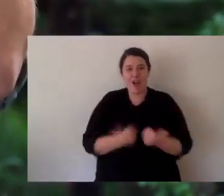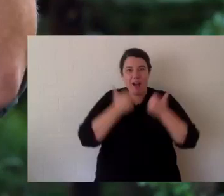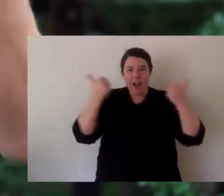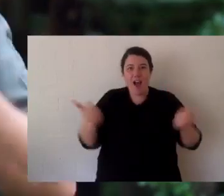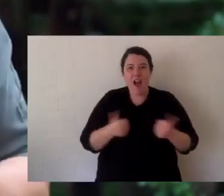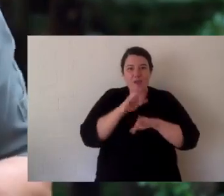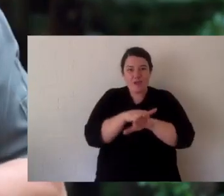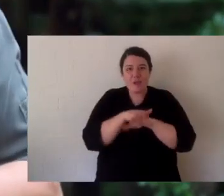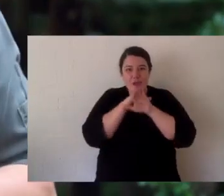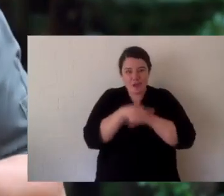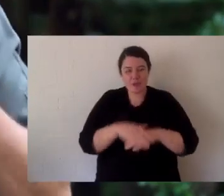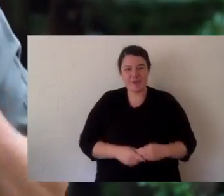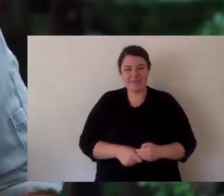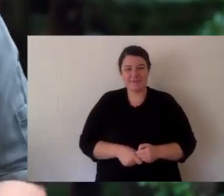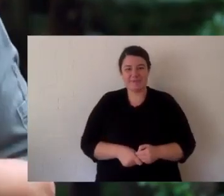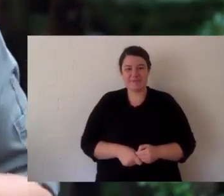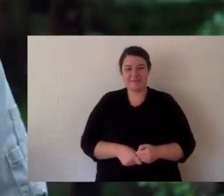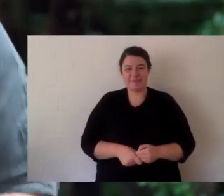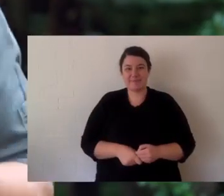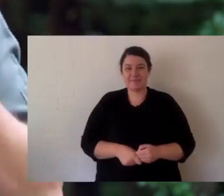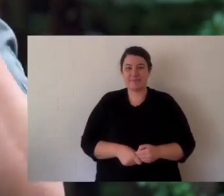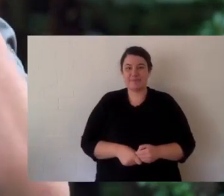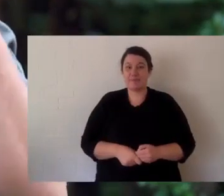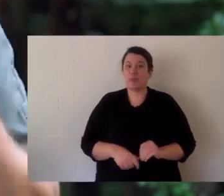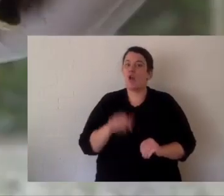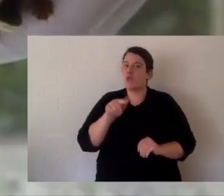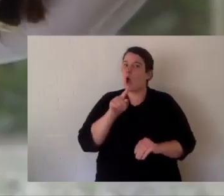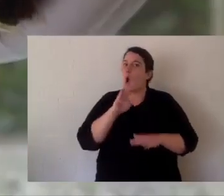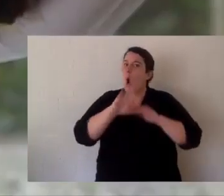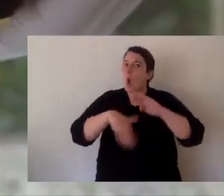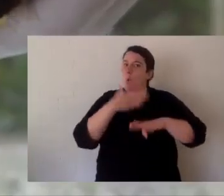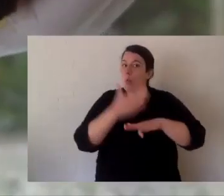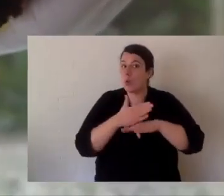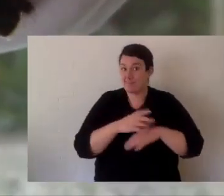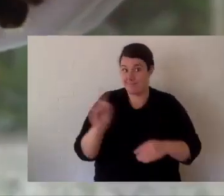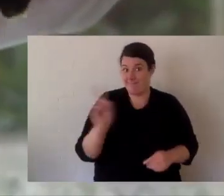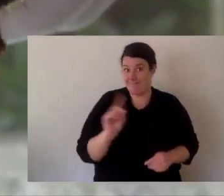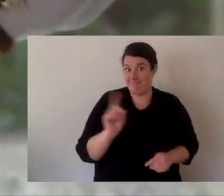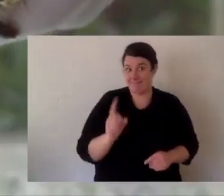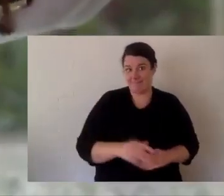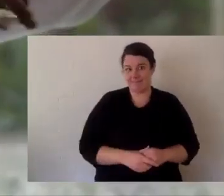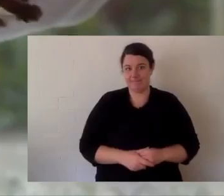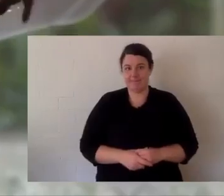improve the species numbers and play a significant role towards turtle conservation.